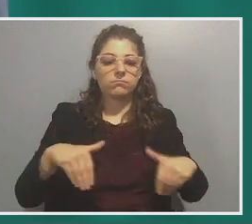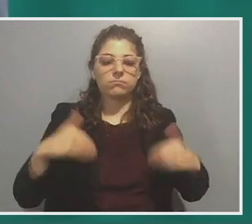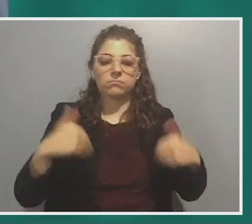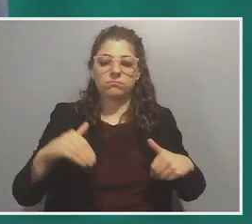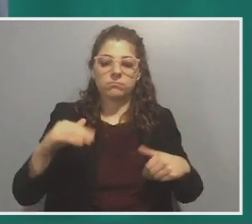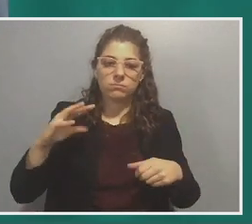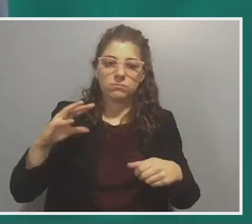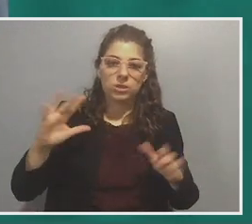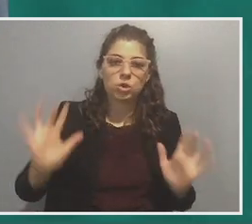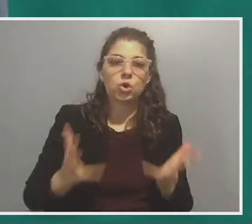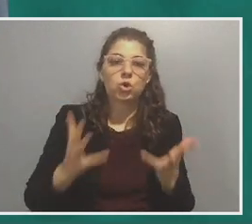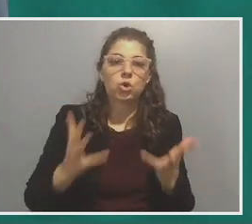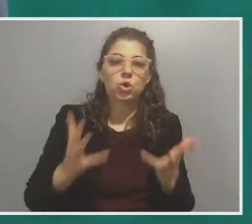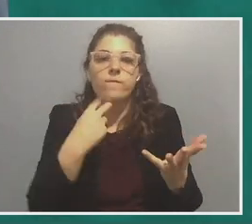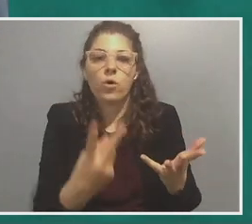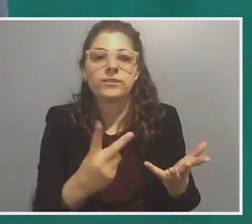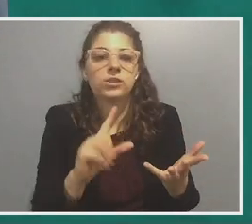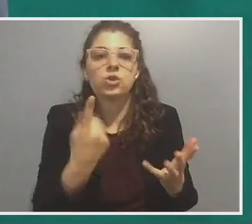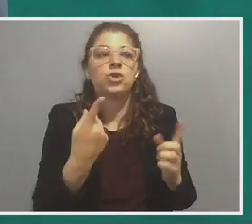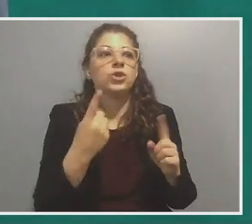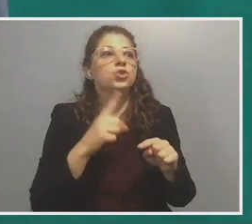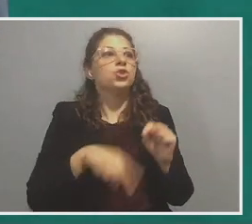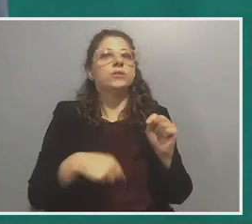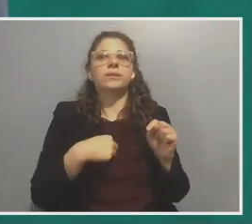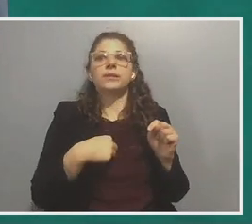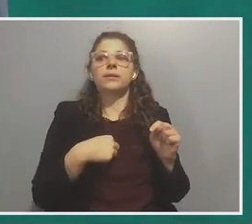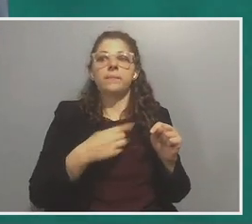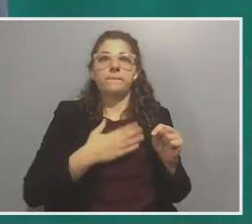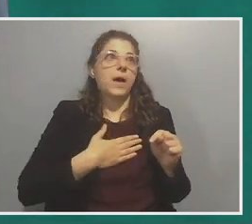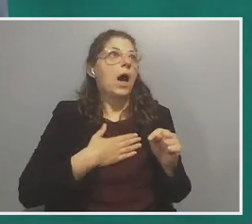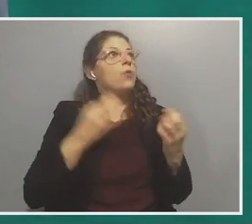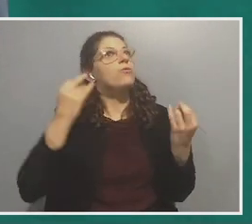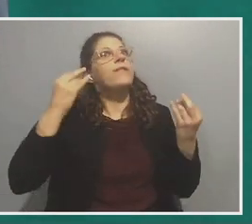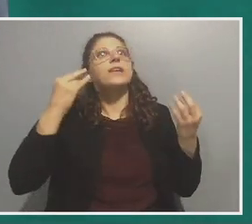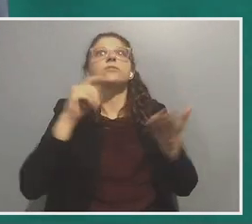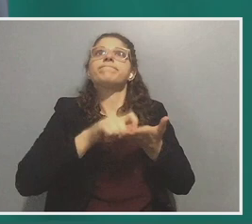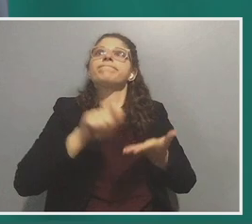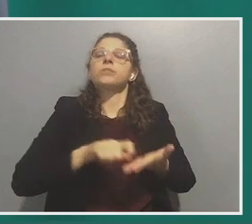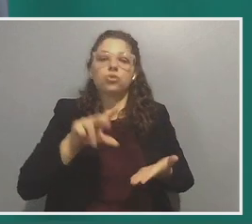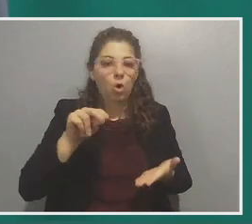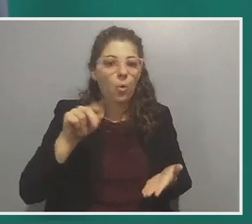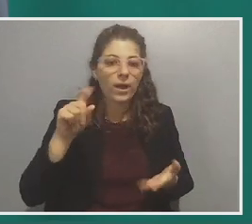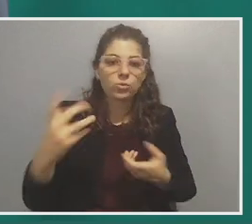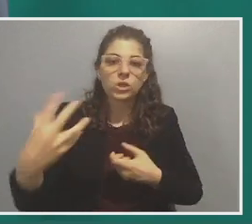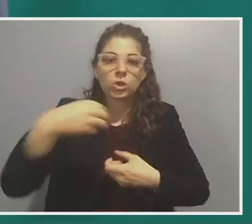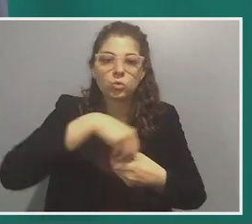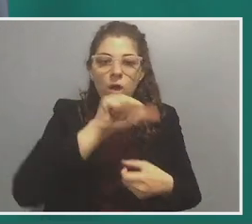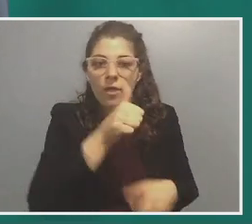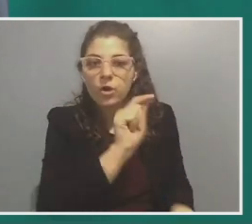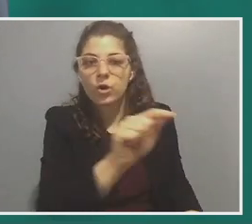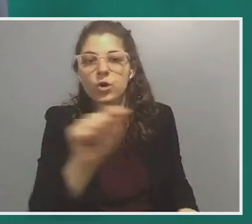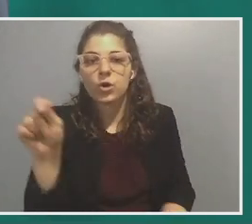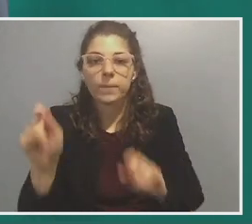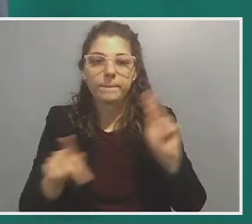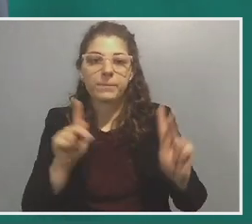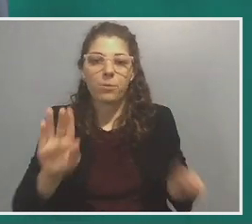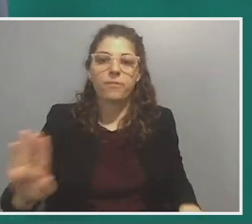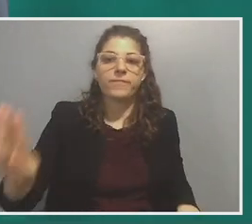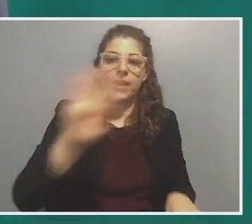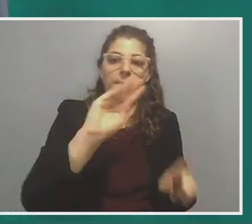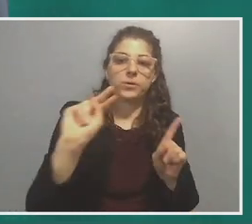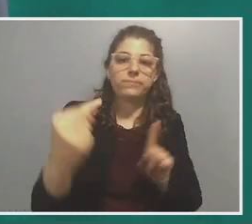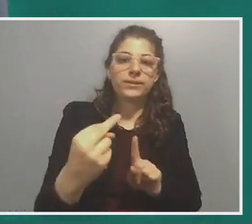couldn't just be the extended meditations and my own reflections on these places. It had to include the reflections and meditations of others. Um,